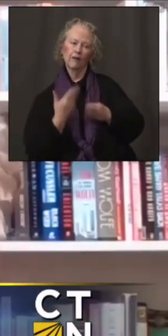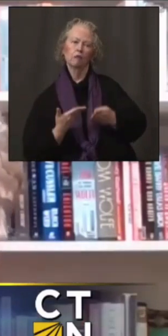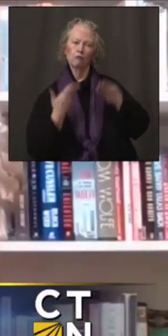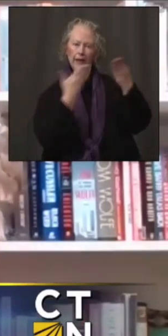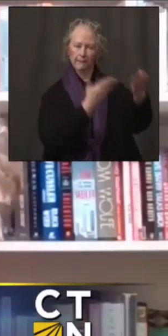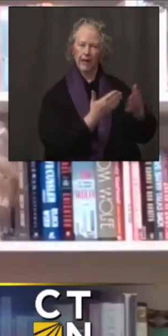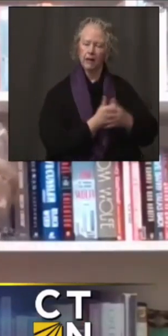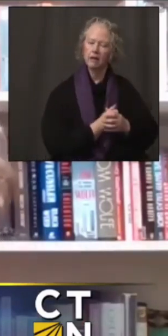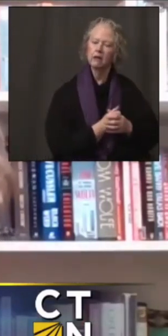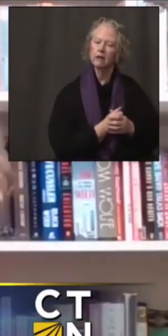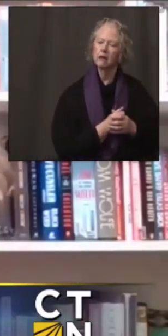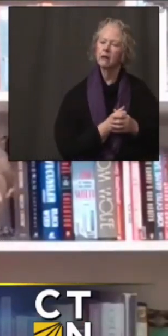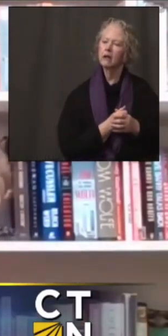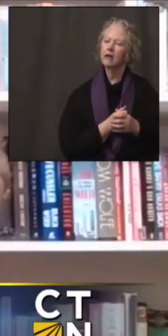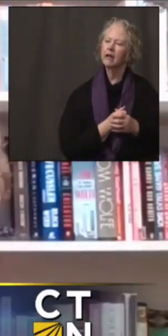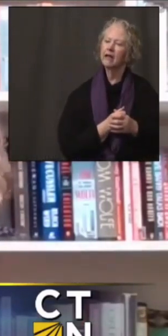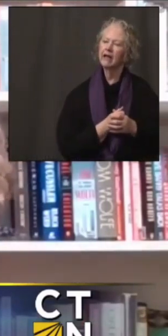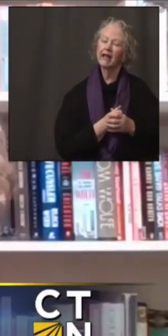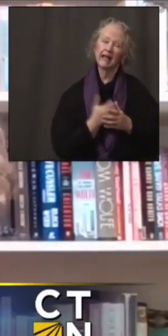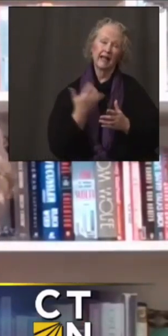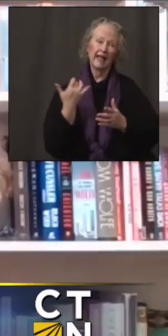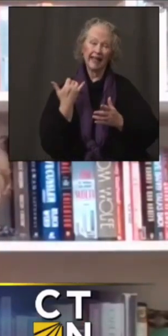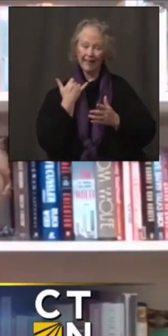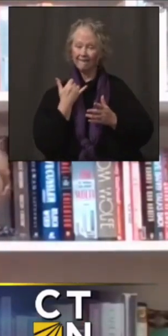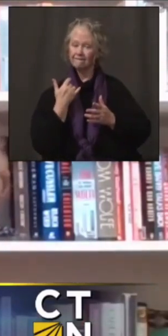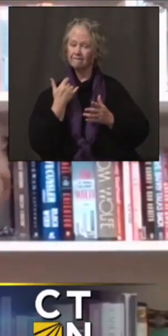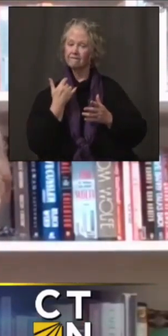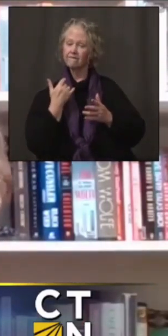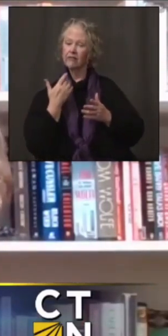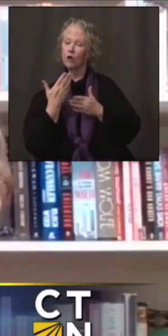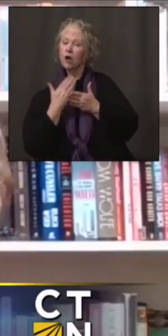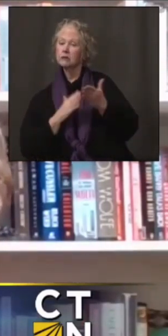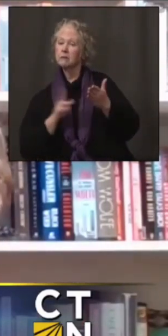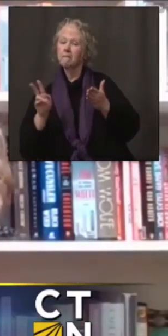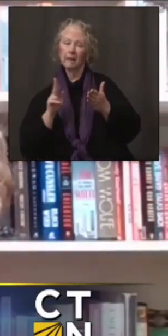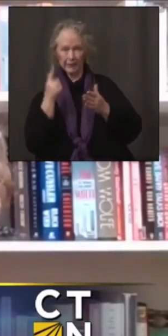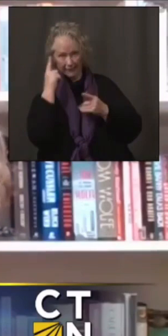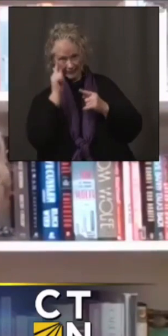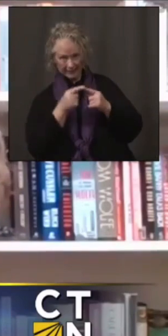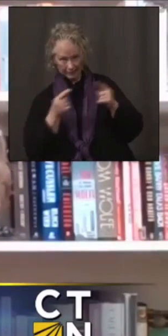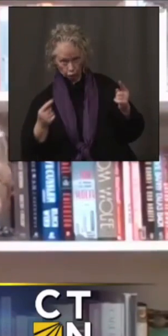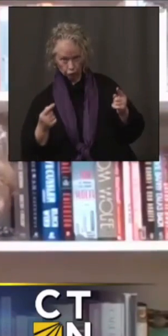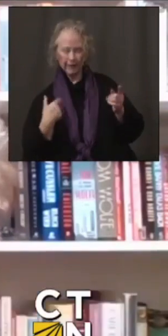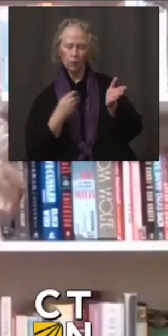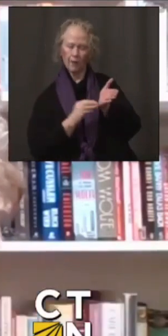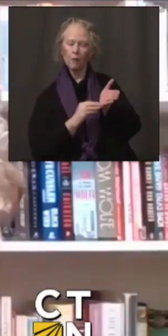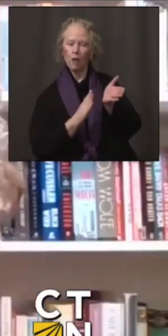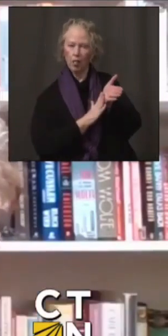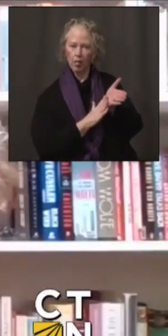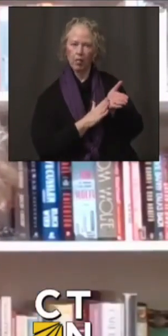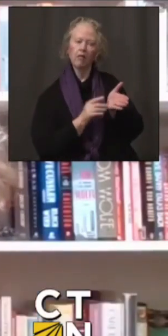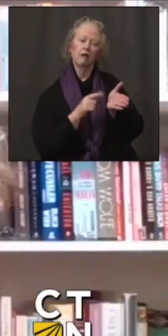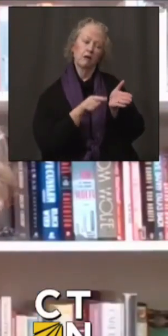that consensus opinion. If there was any dissent among the committee members, that would also be conveyed to the governor.